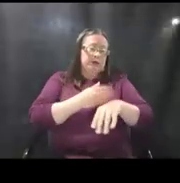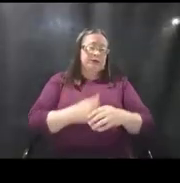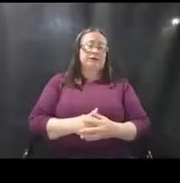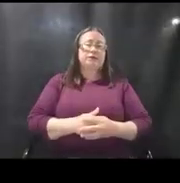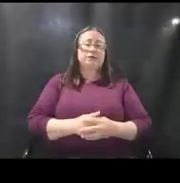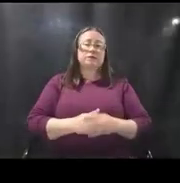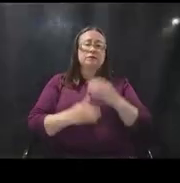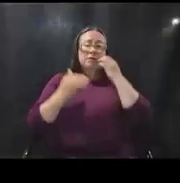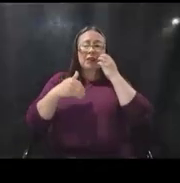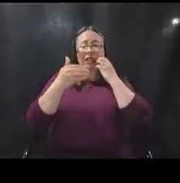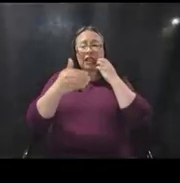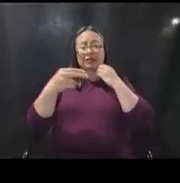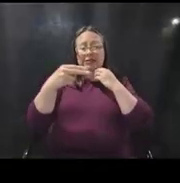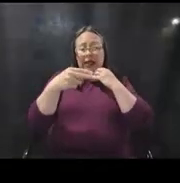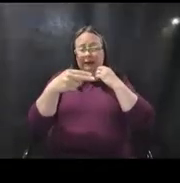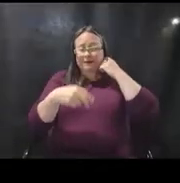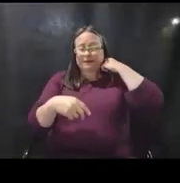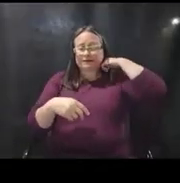Next slide, please.